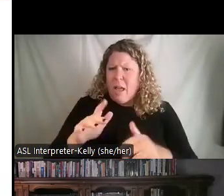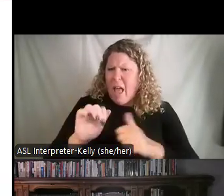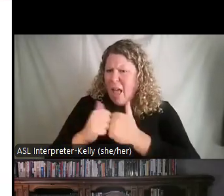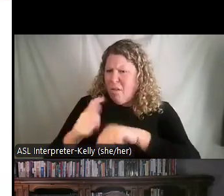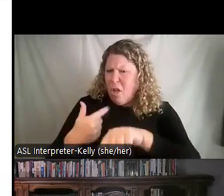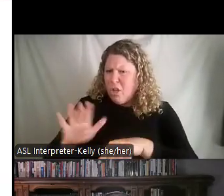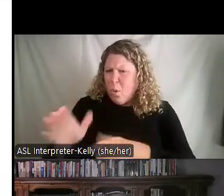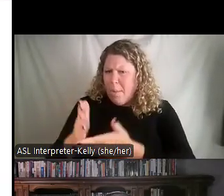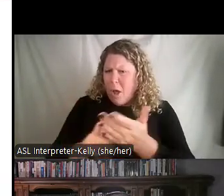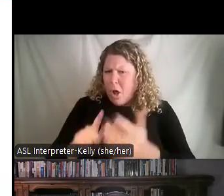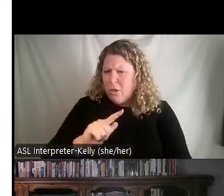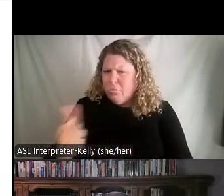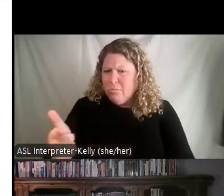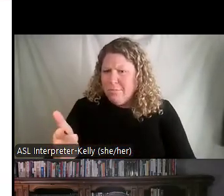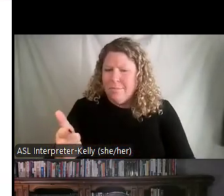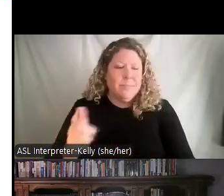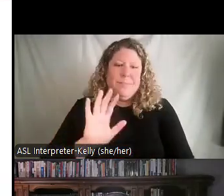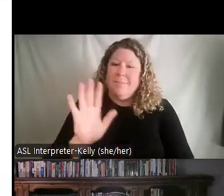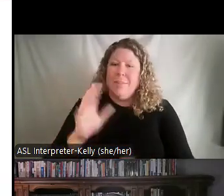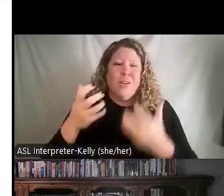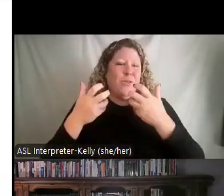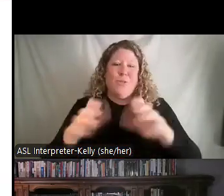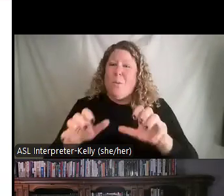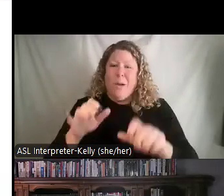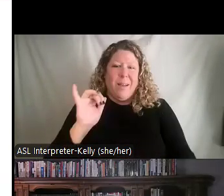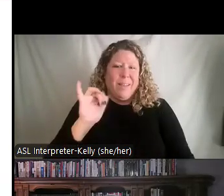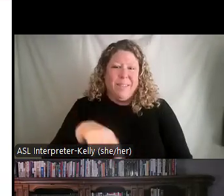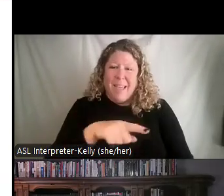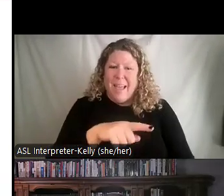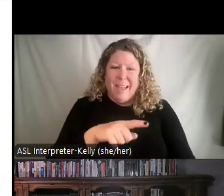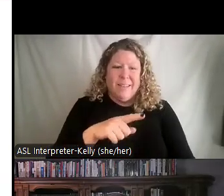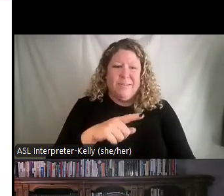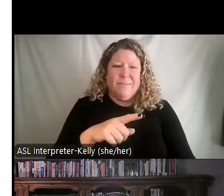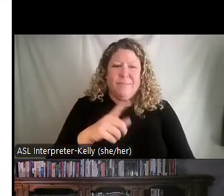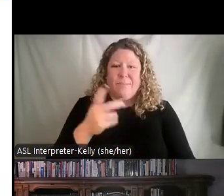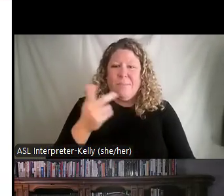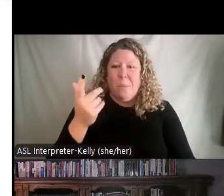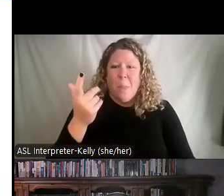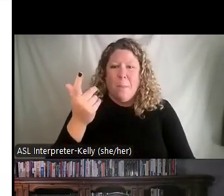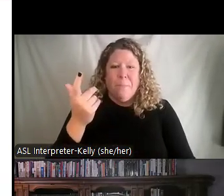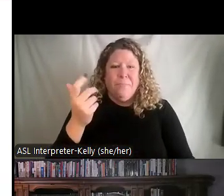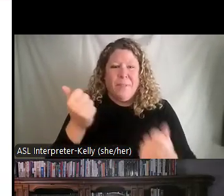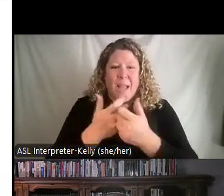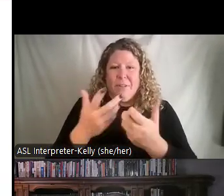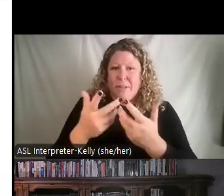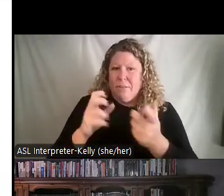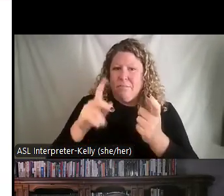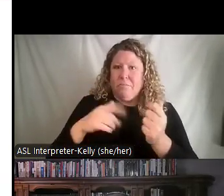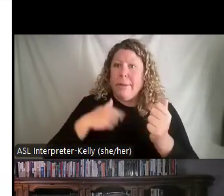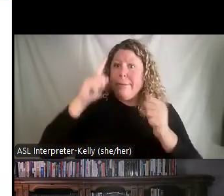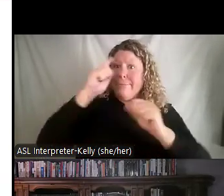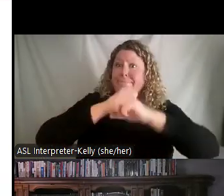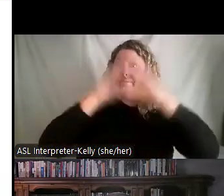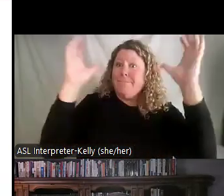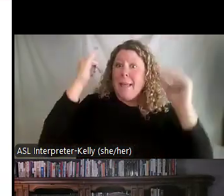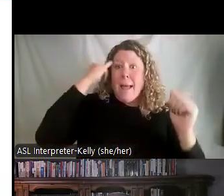Well, this is not what we want to do. We do not want to go ahead and put everything on our followers and think that we're going to be successful